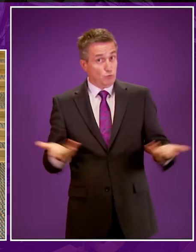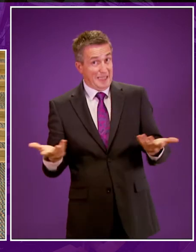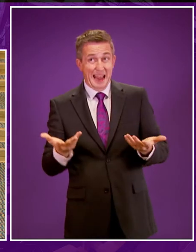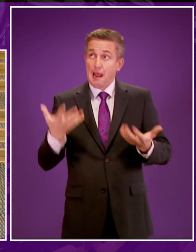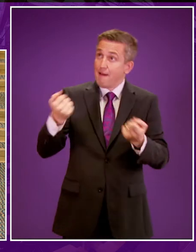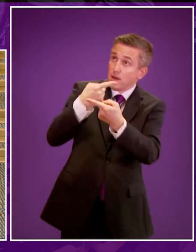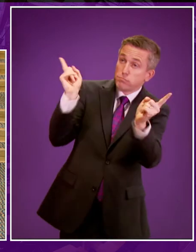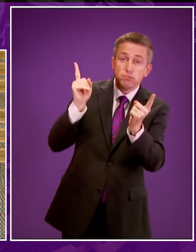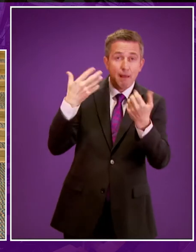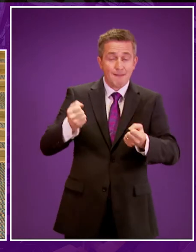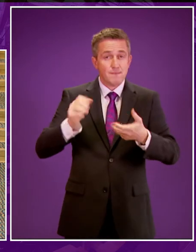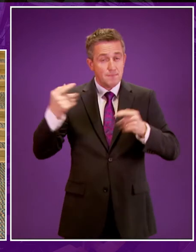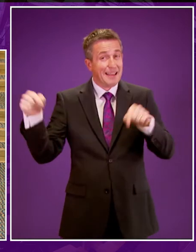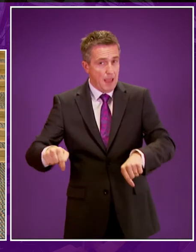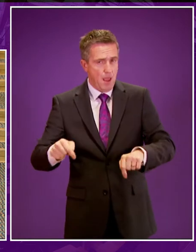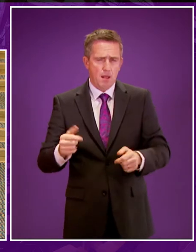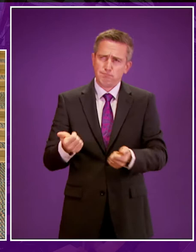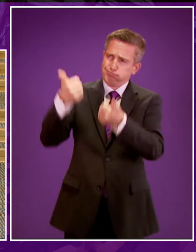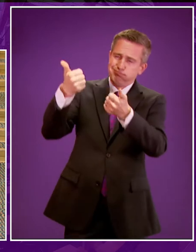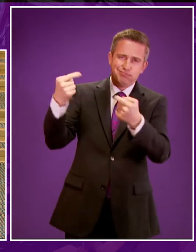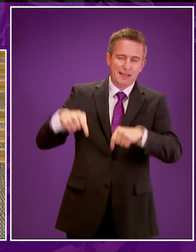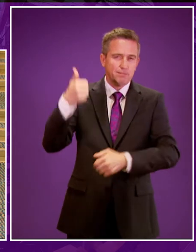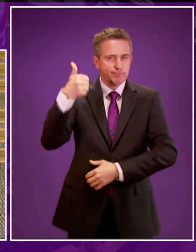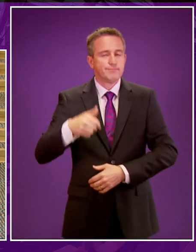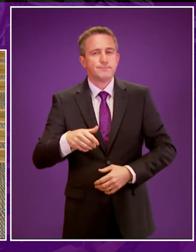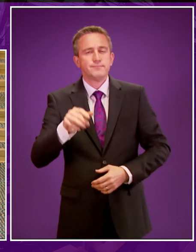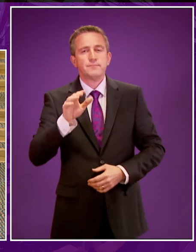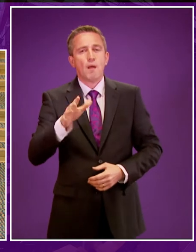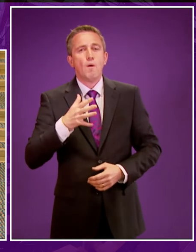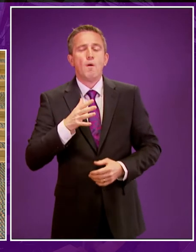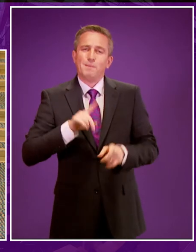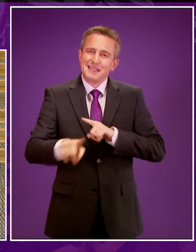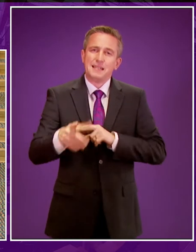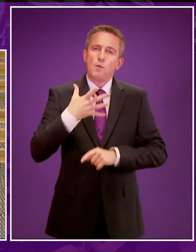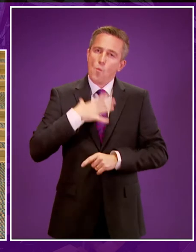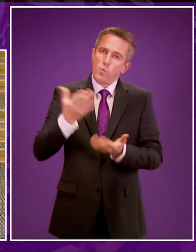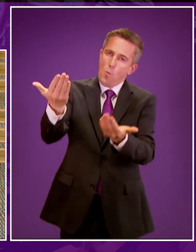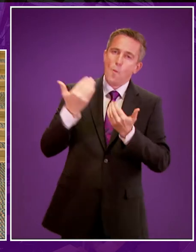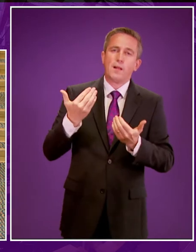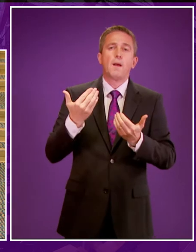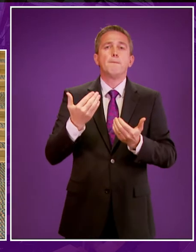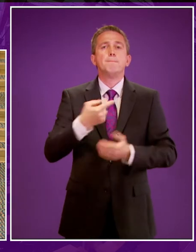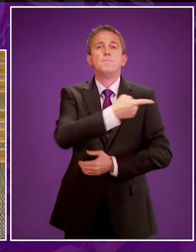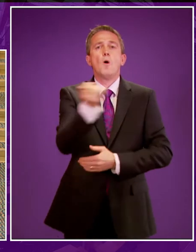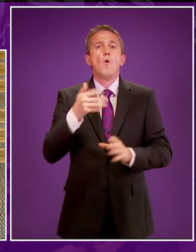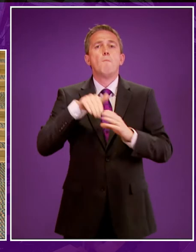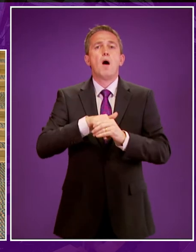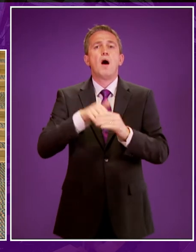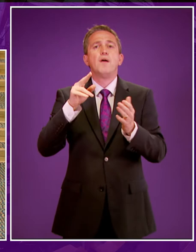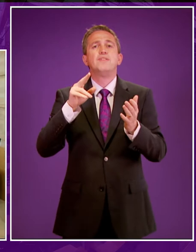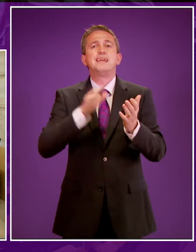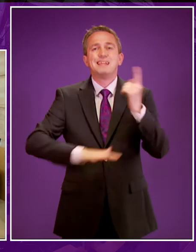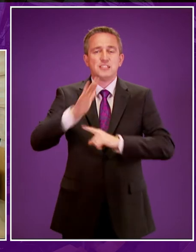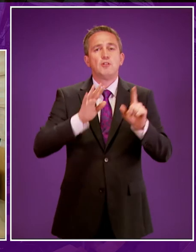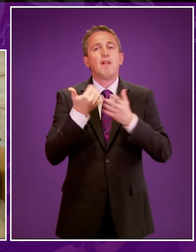It's great to see so many of them here. In particular, I would like to welcome members of the BSL National Advisory Group,